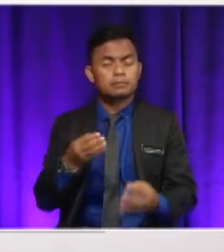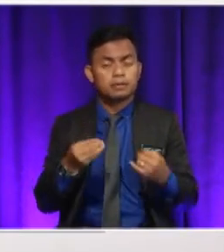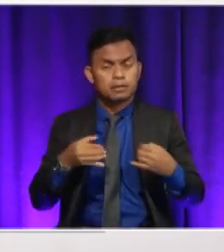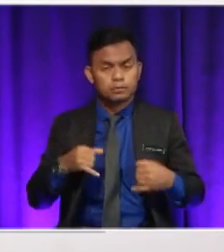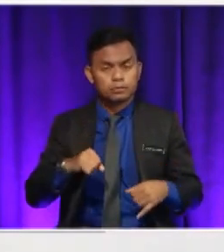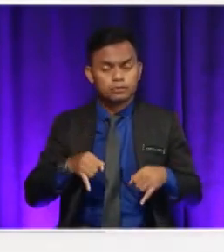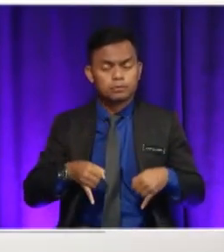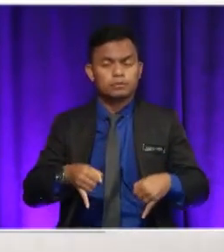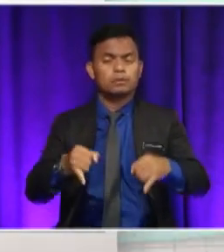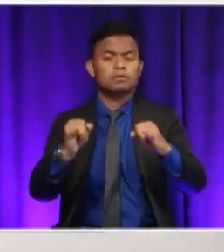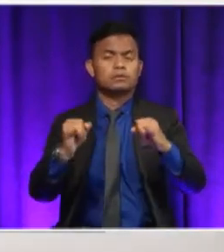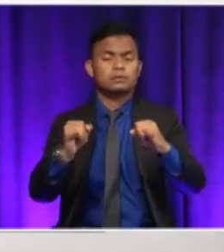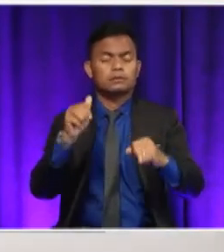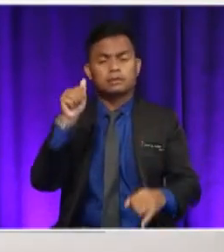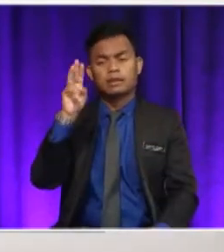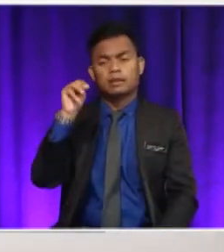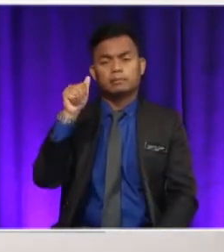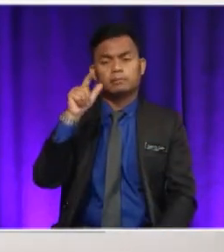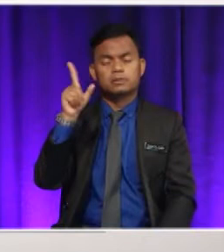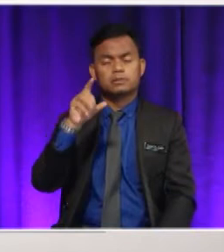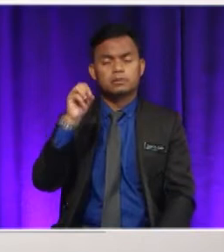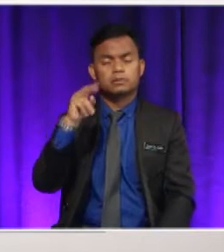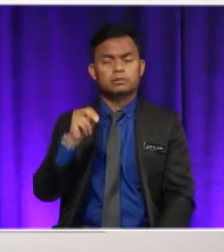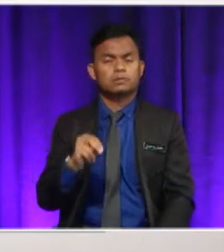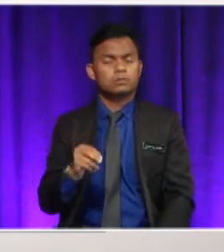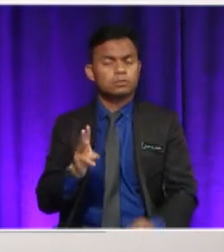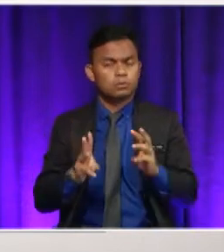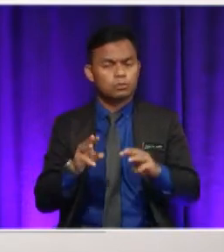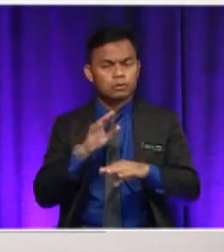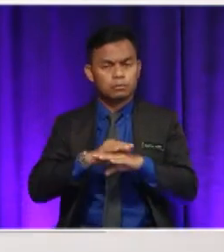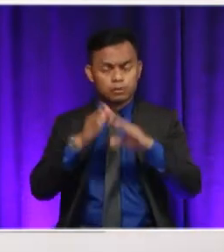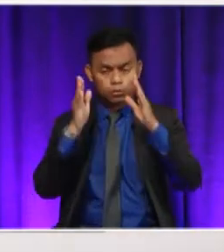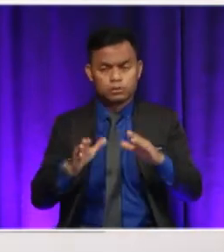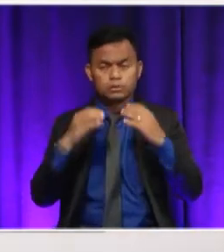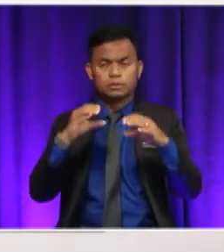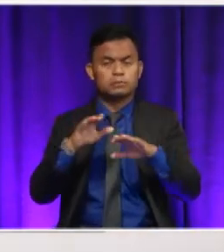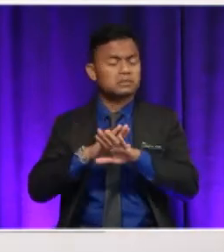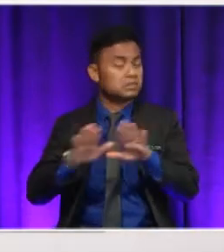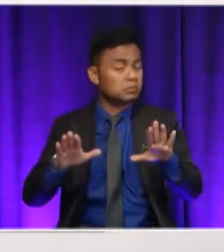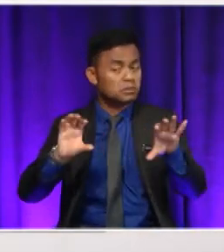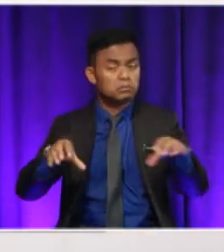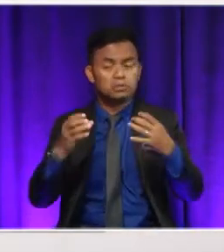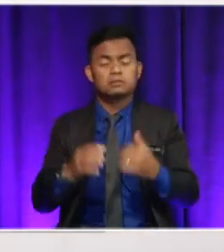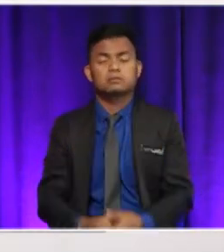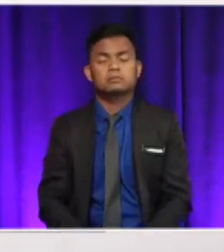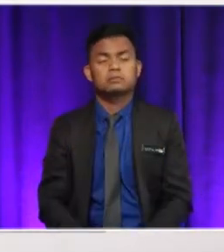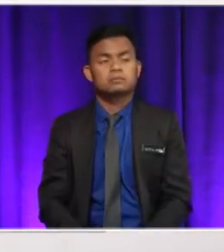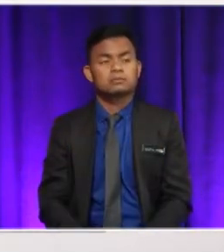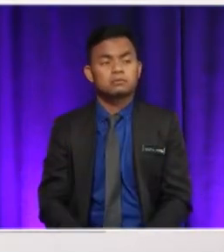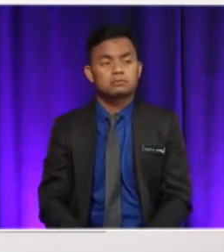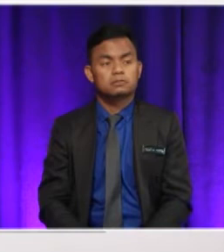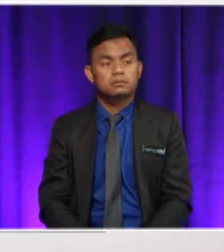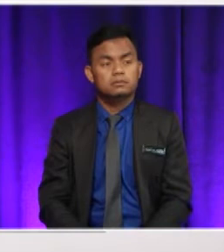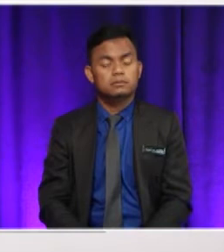even though people say that he could never do it. So let's have a look at the answer. It centers